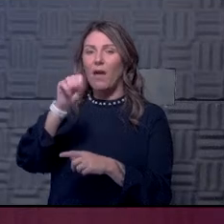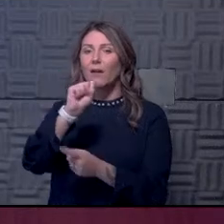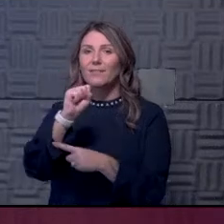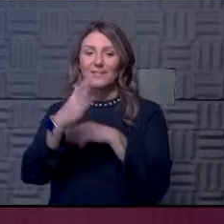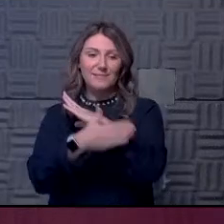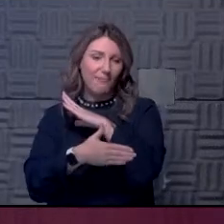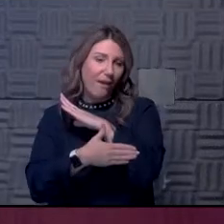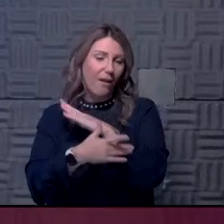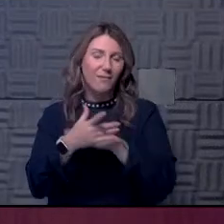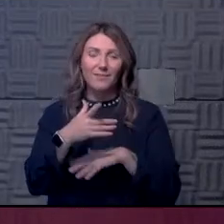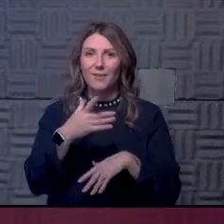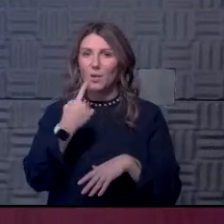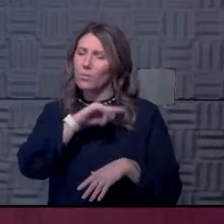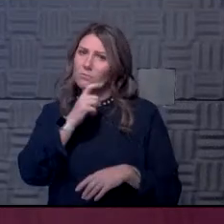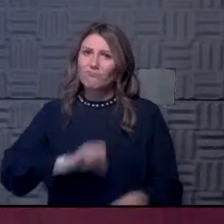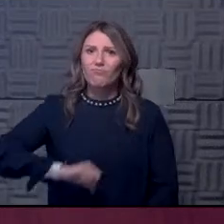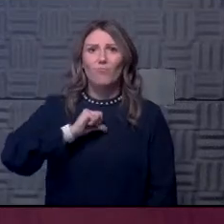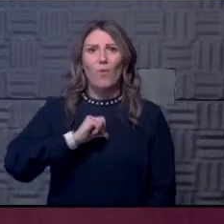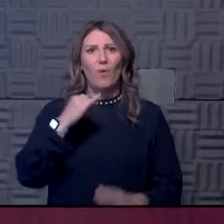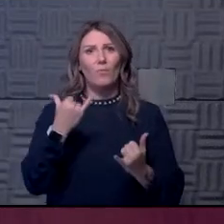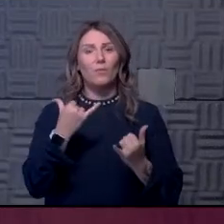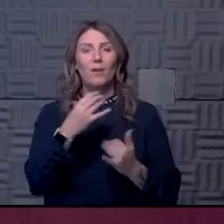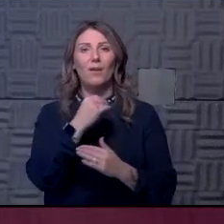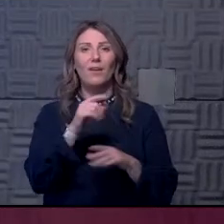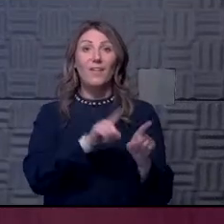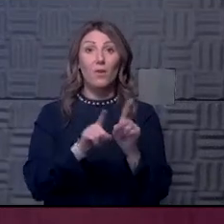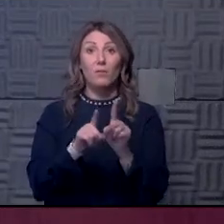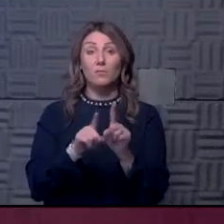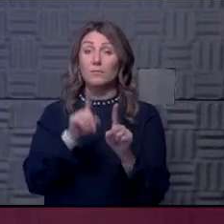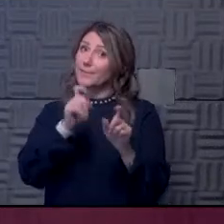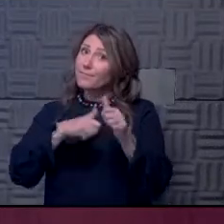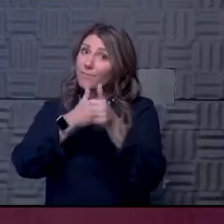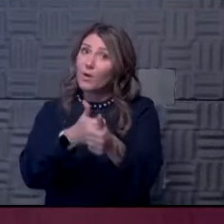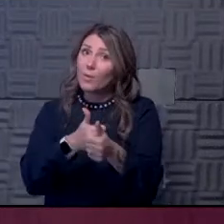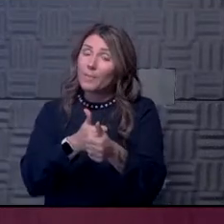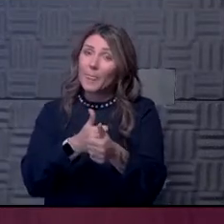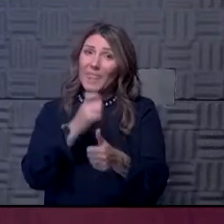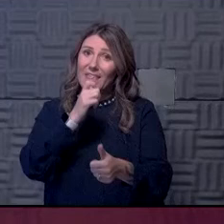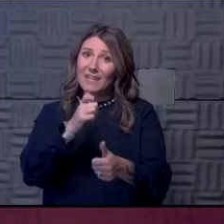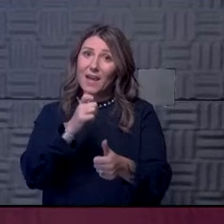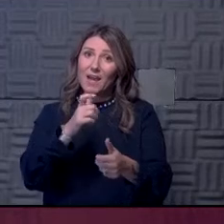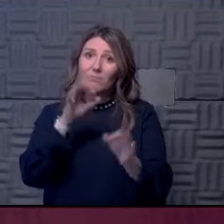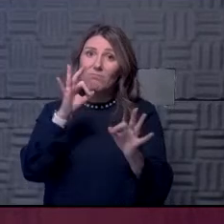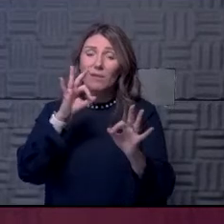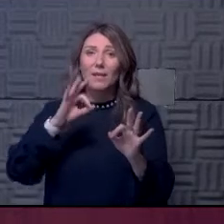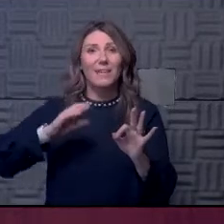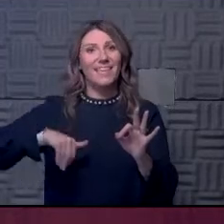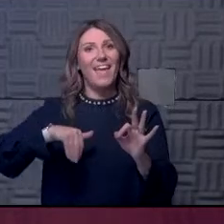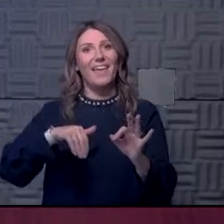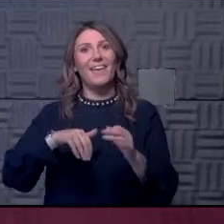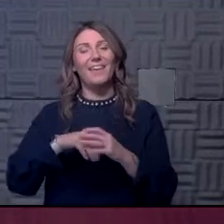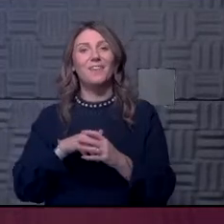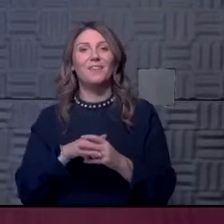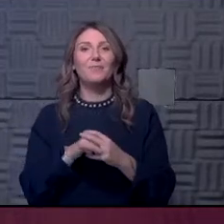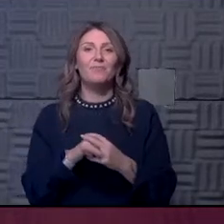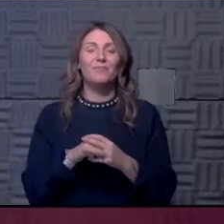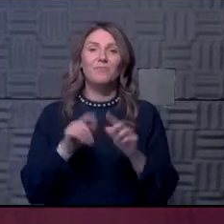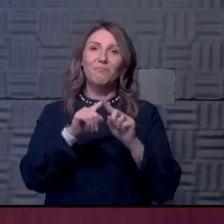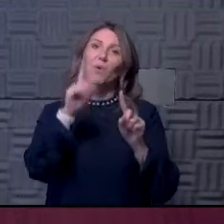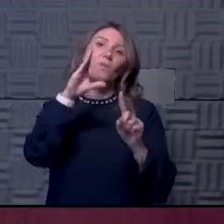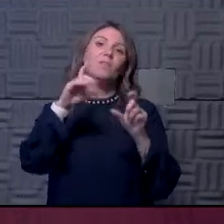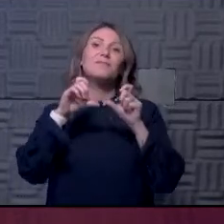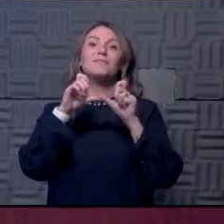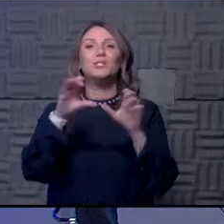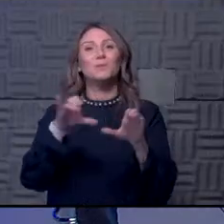more proud of where we are right now. we also know we've, we've got to stay the course. We're not there yet. So, um, uh, and we will, we'll